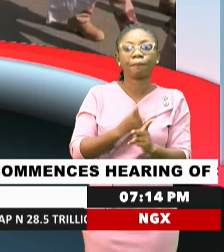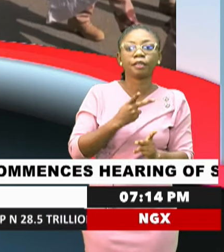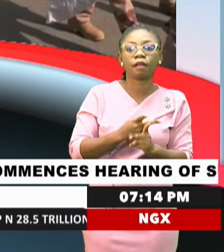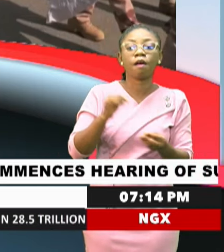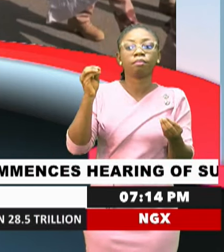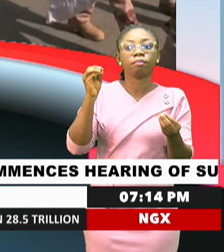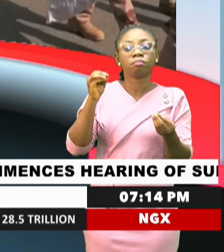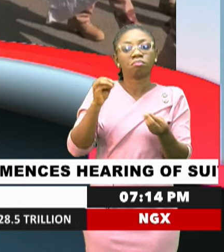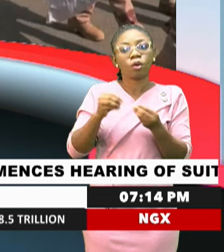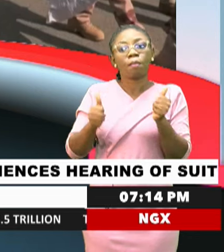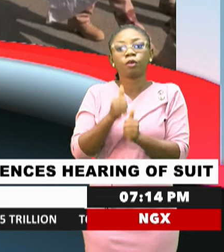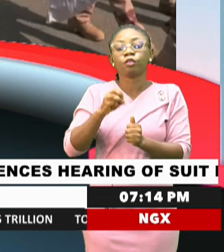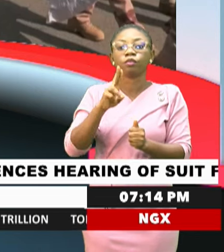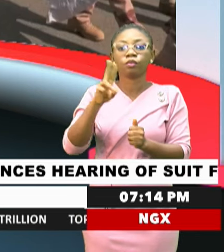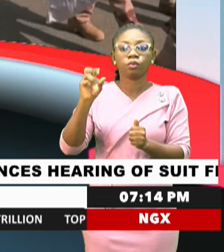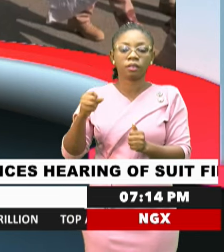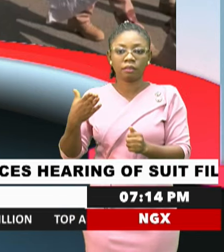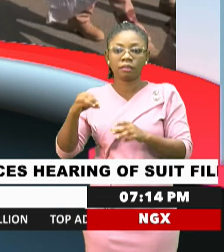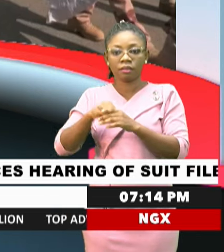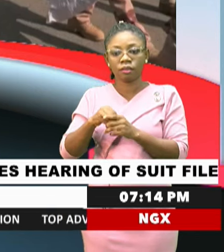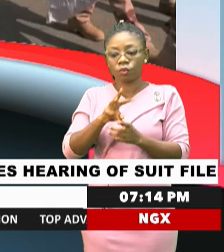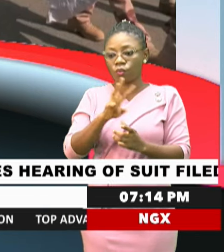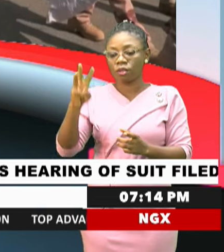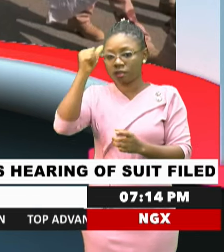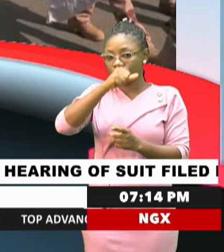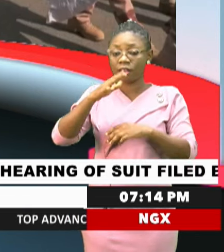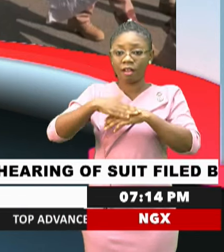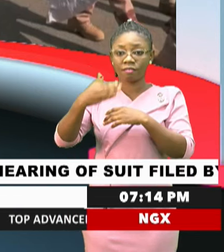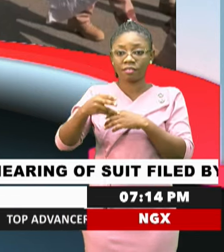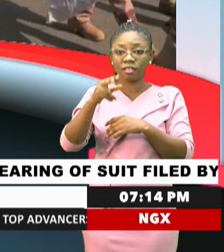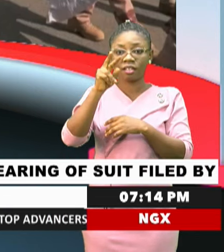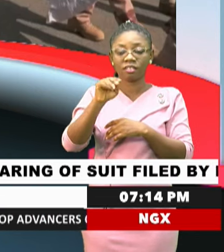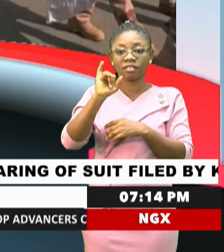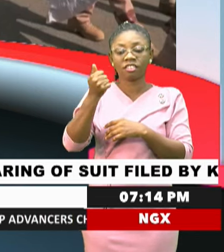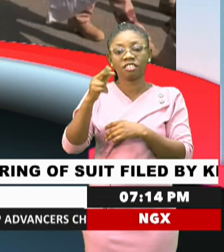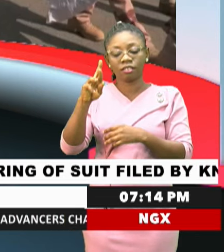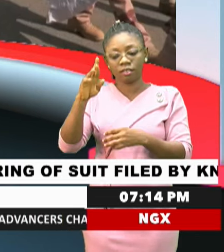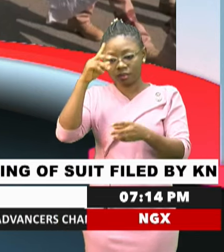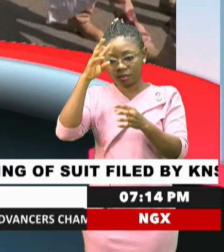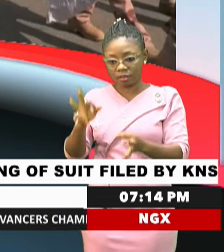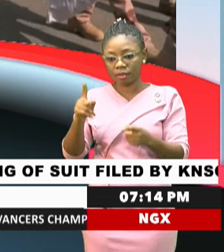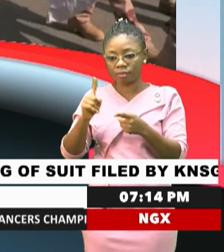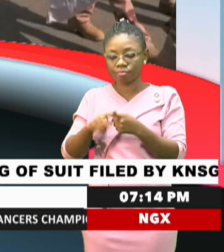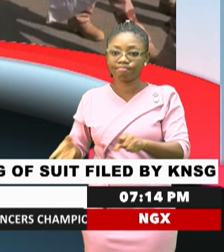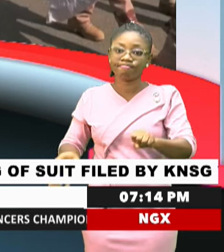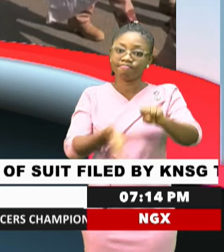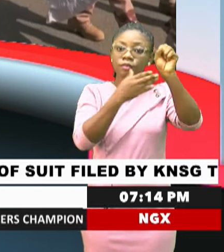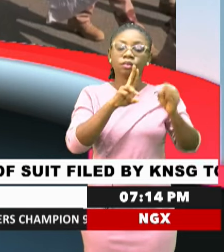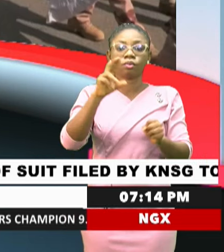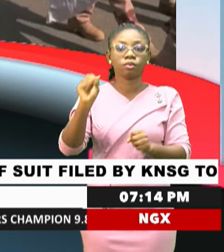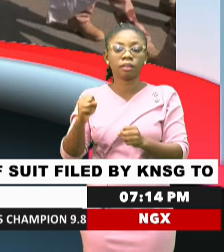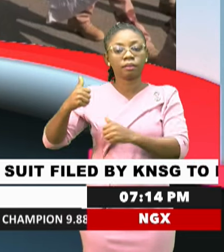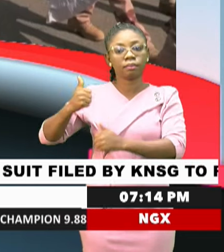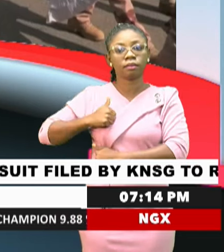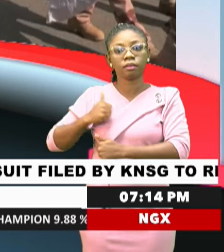presence in West Africa after Niger decided to kick out the U.S. military in favour of partnering with